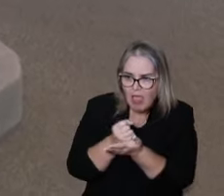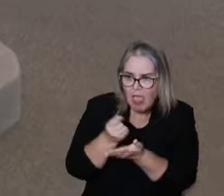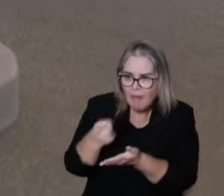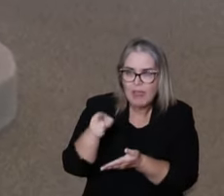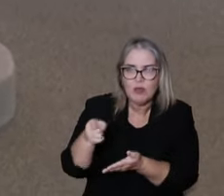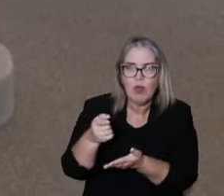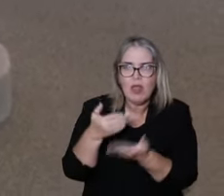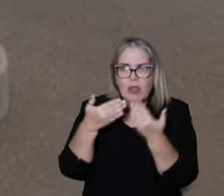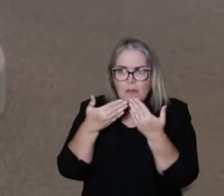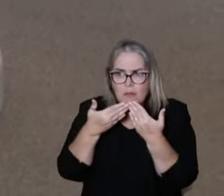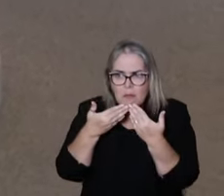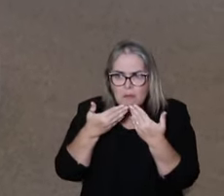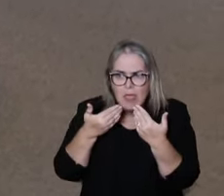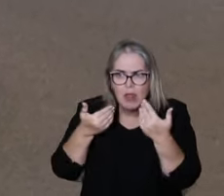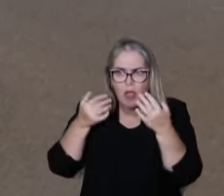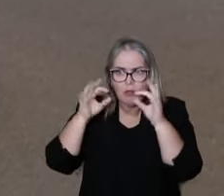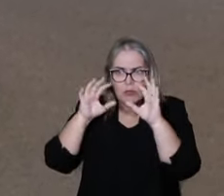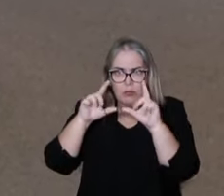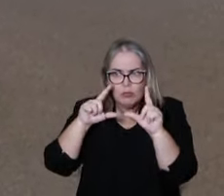so we are taking care well.